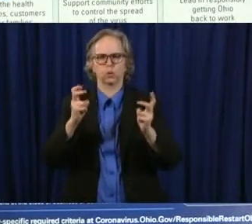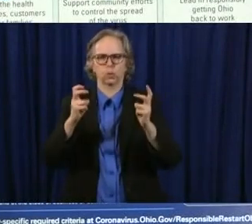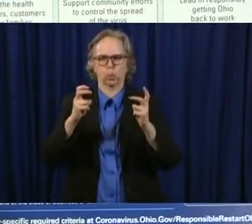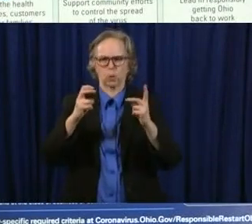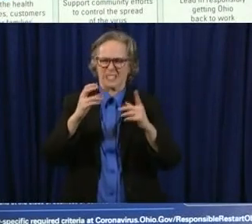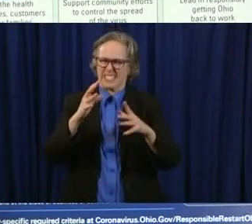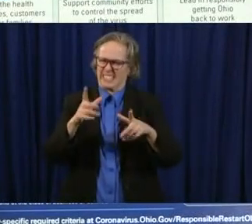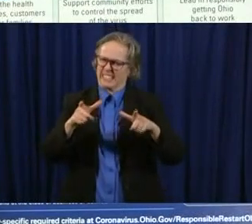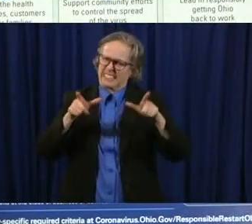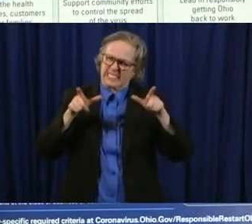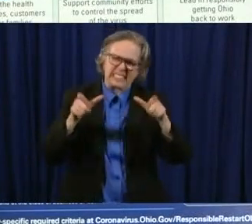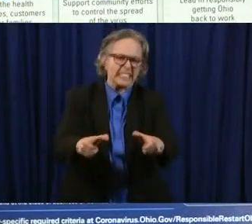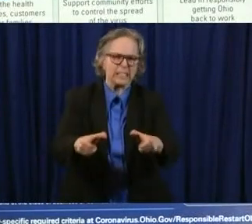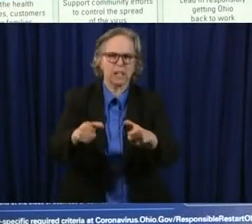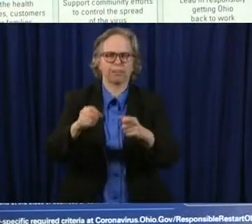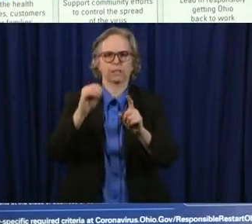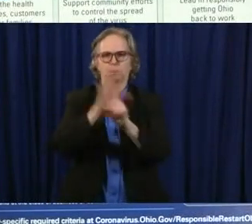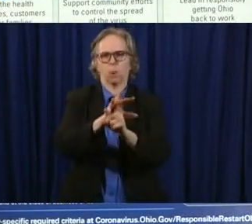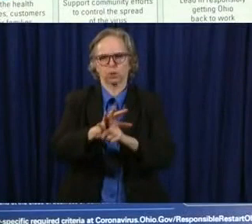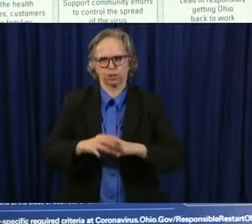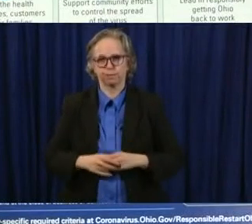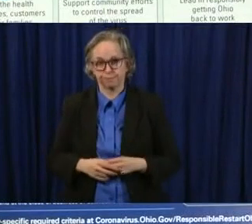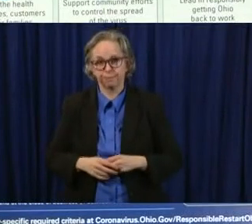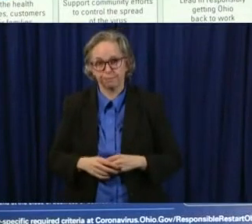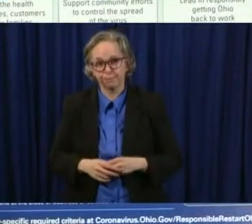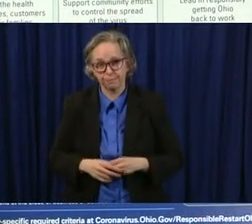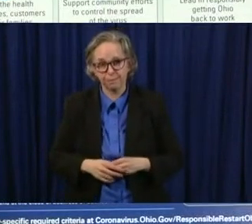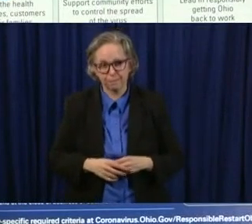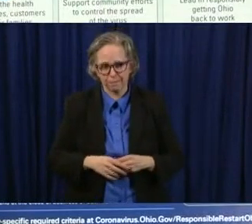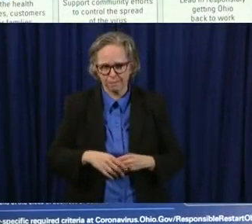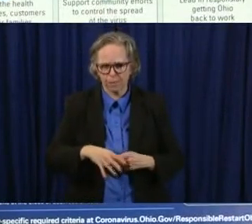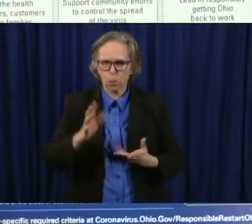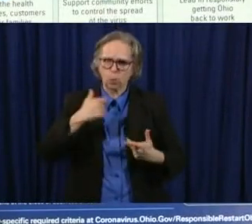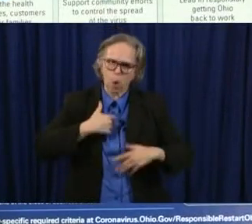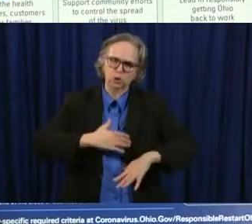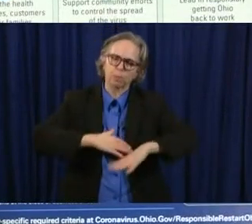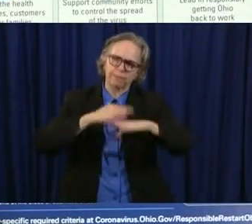limit the people who get who get who pick up this virus